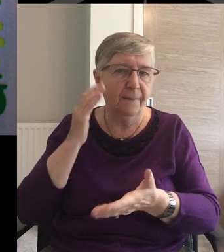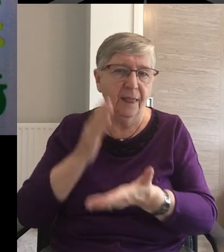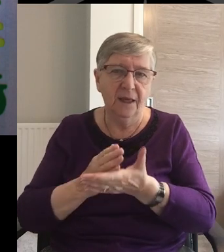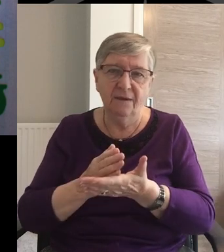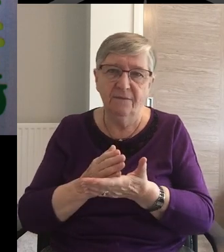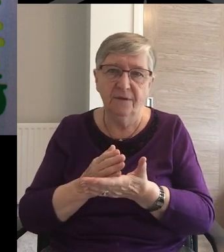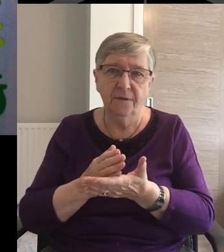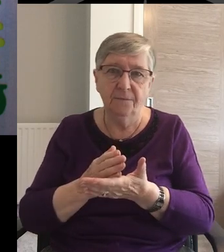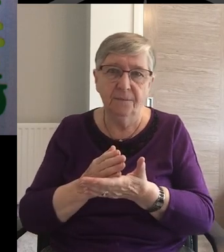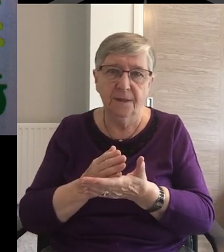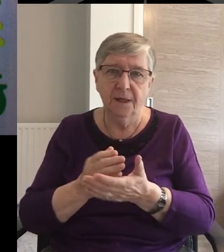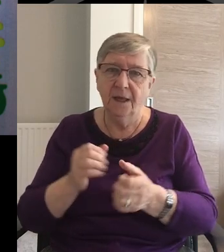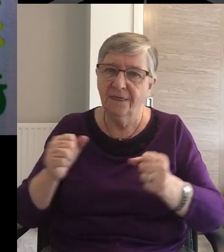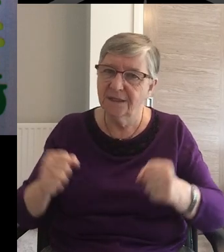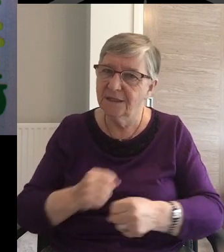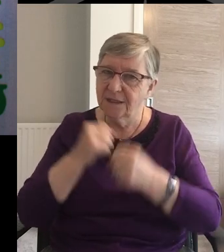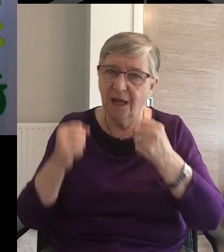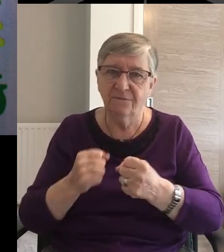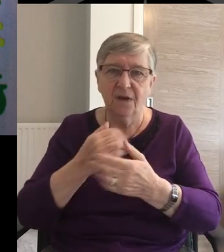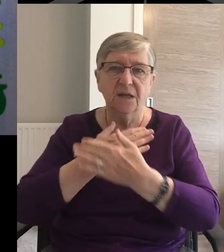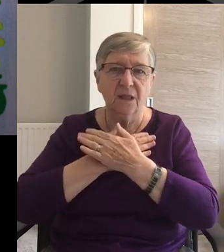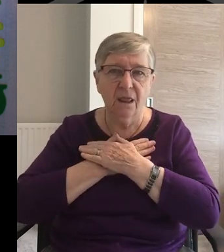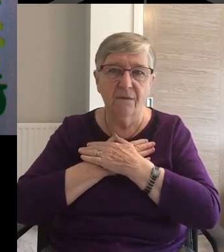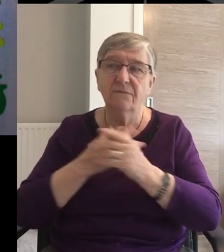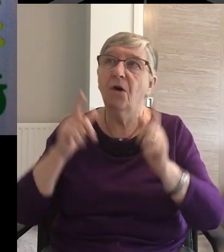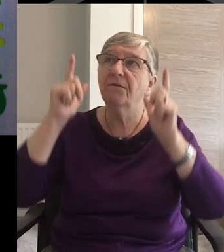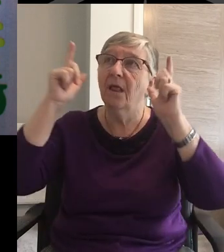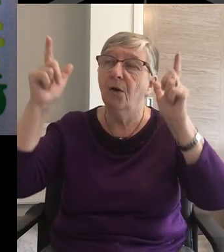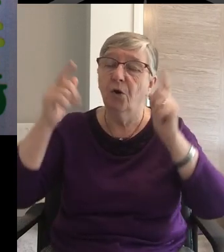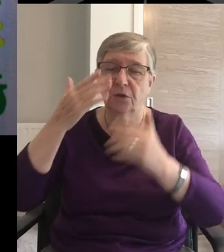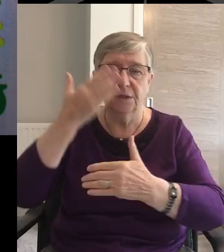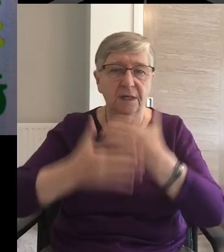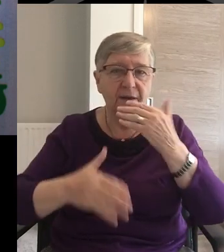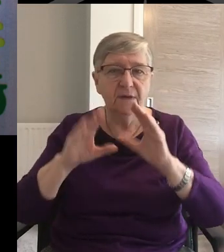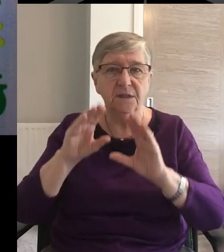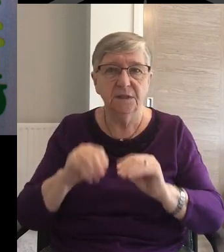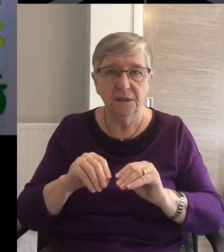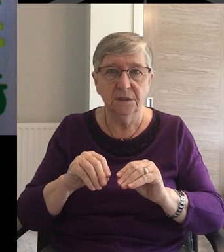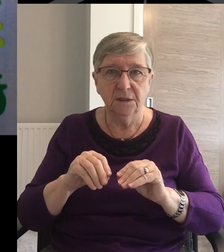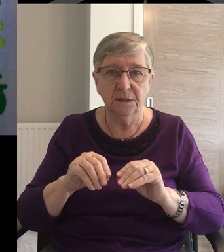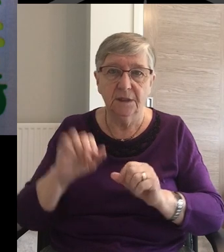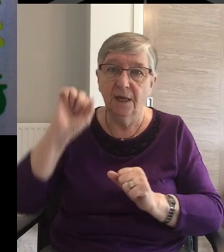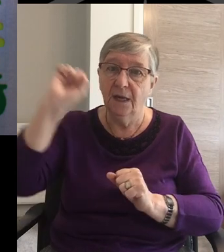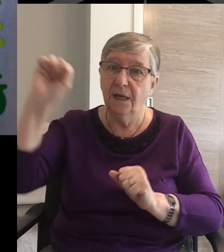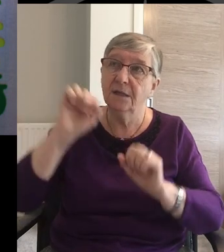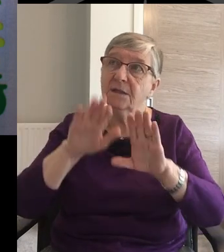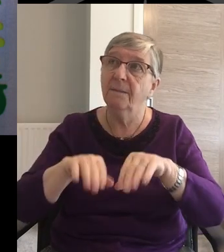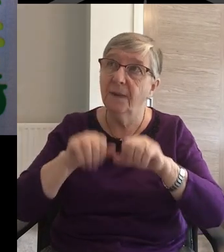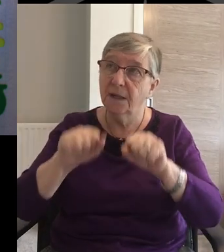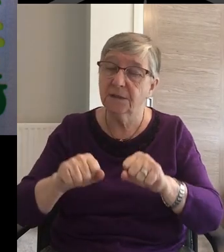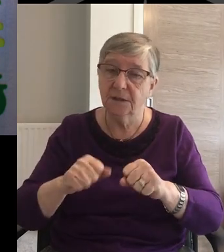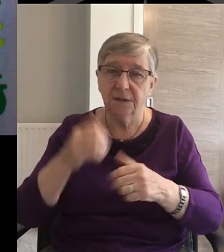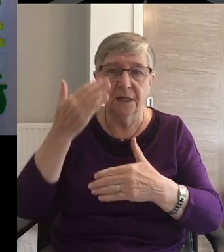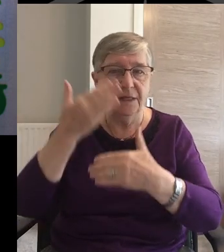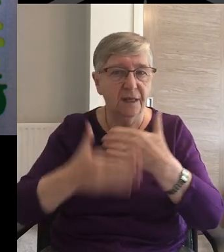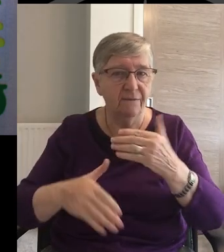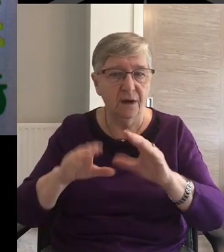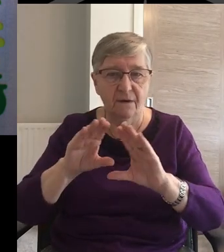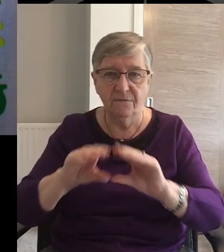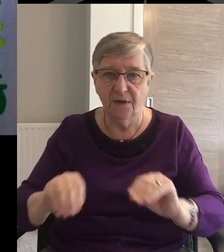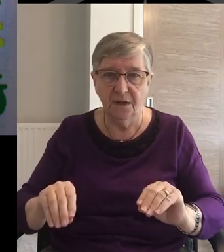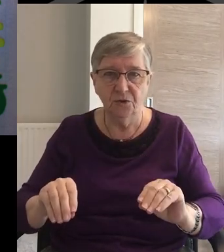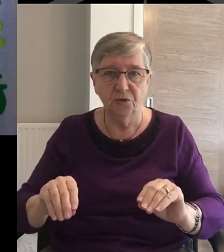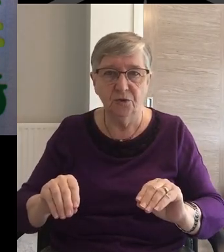The steadfast Love of the Lord Never ceases His mercies Never come To an end